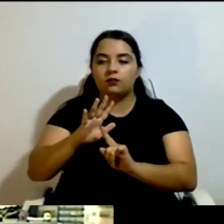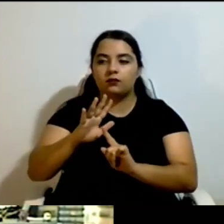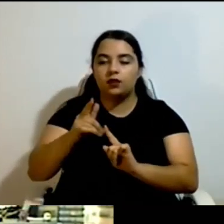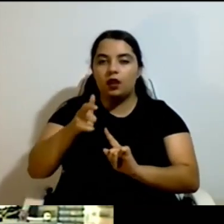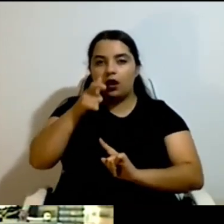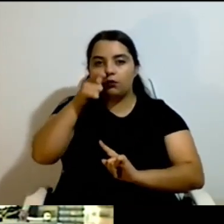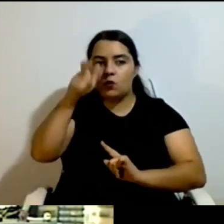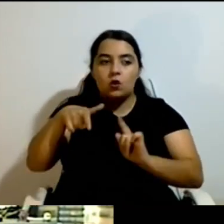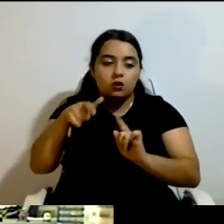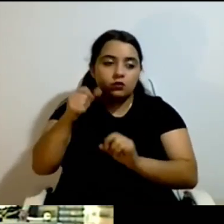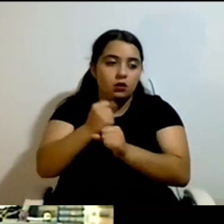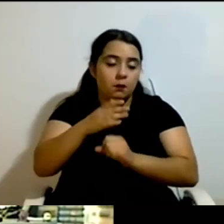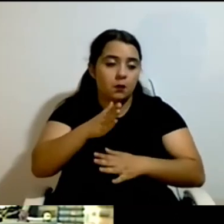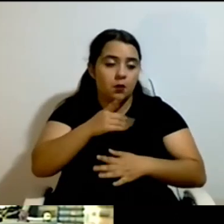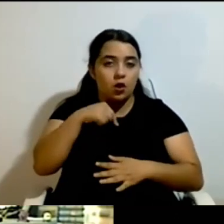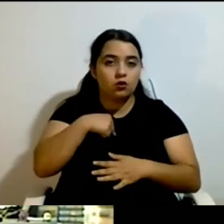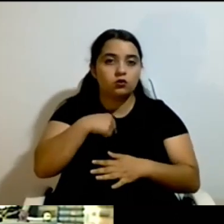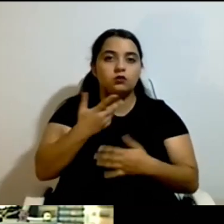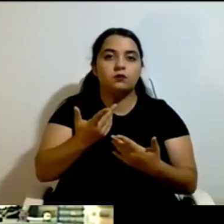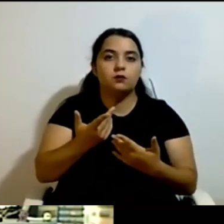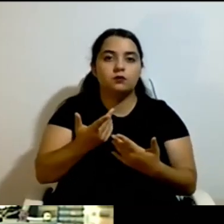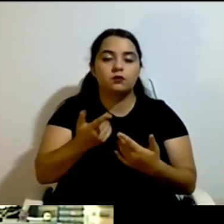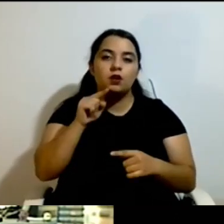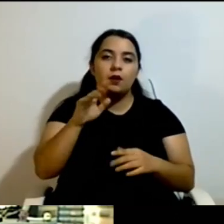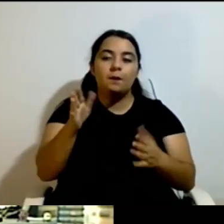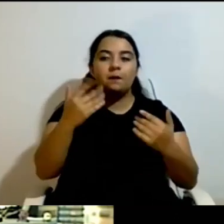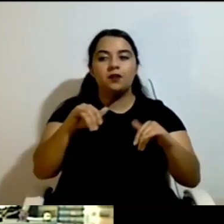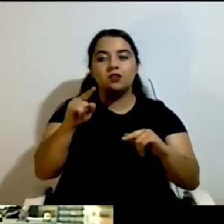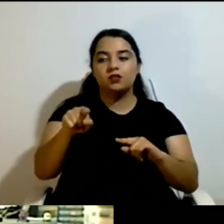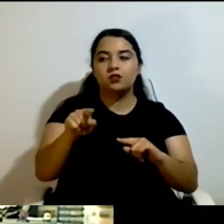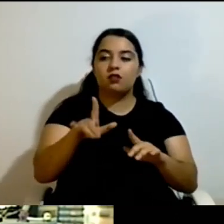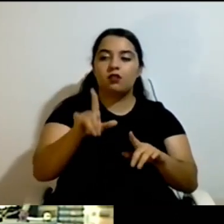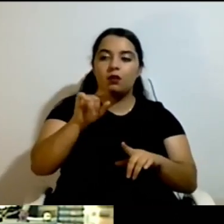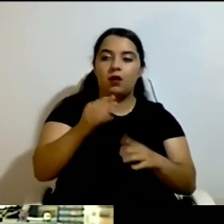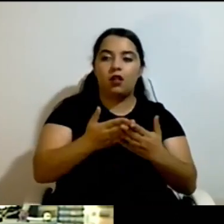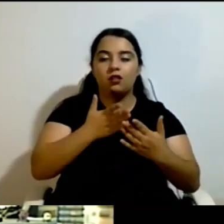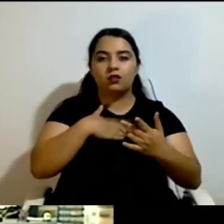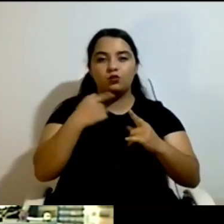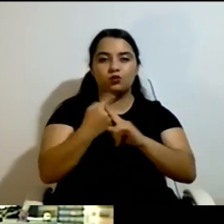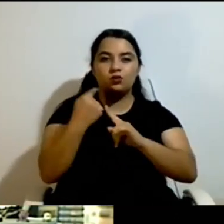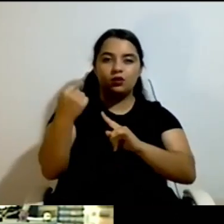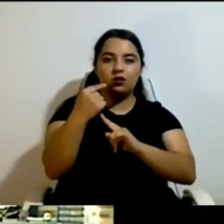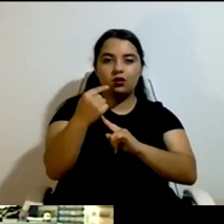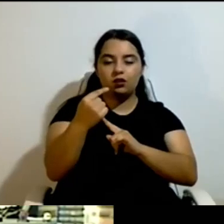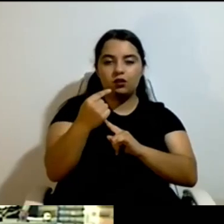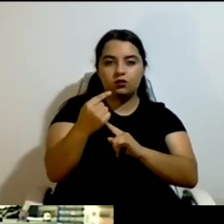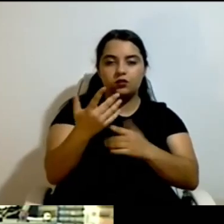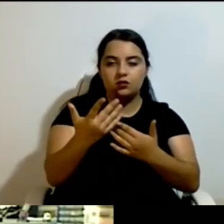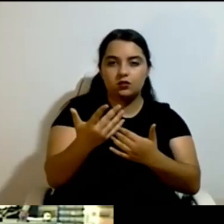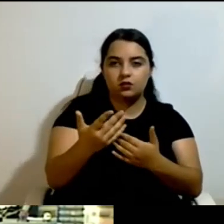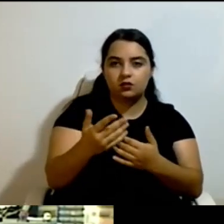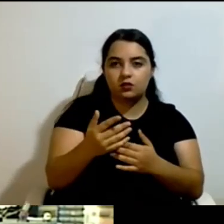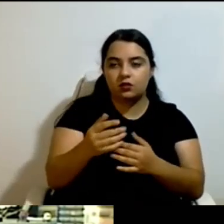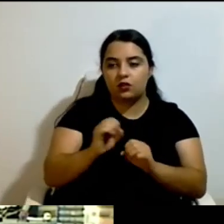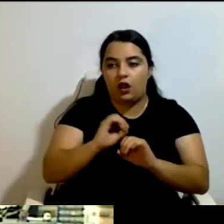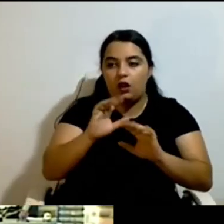some kind of exterior organizations to support them, of course. But we have received also hours within